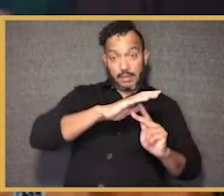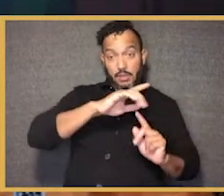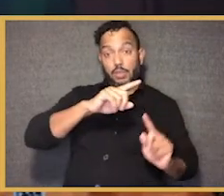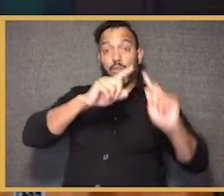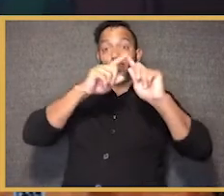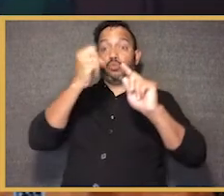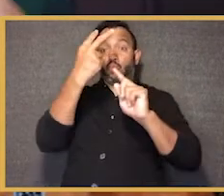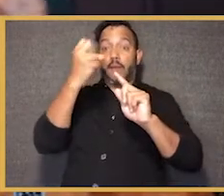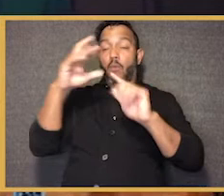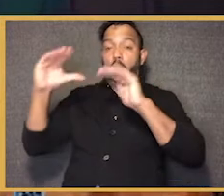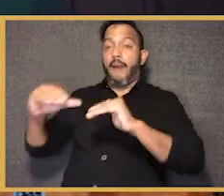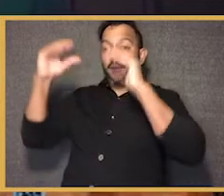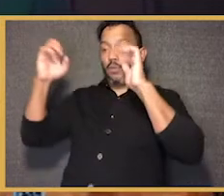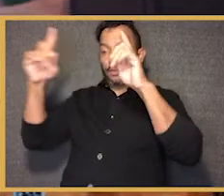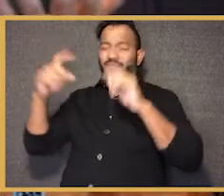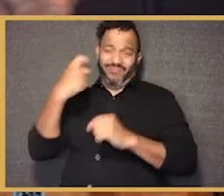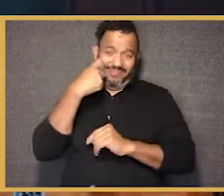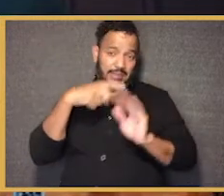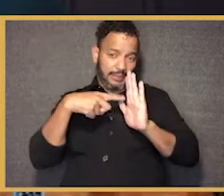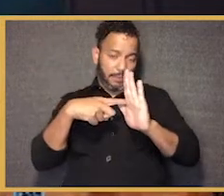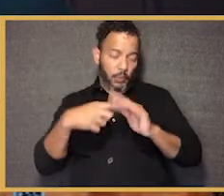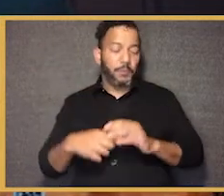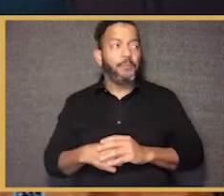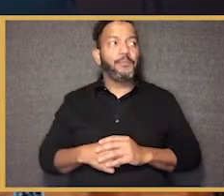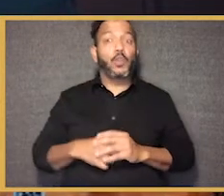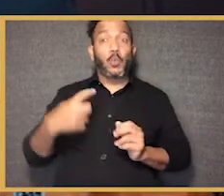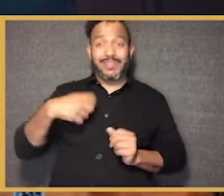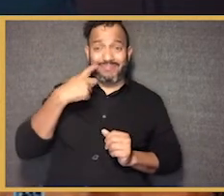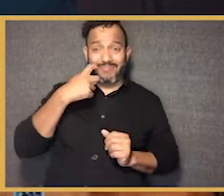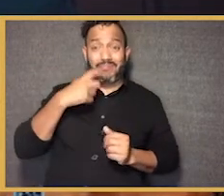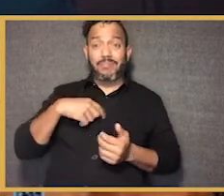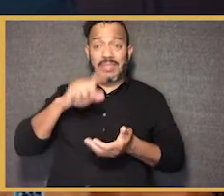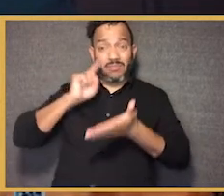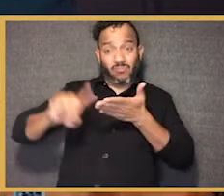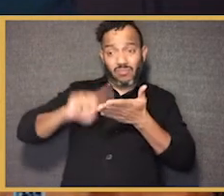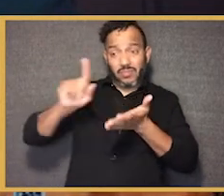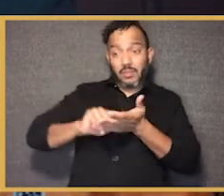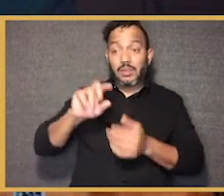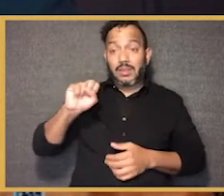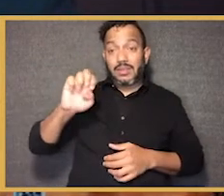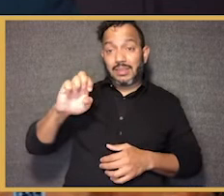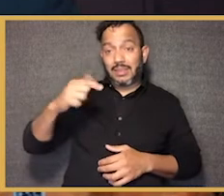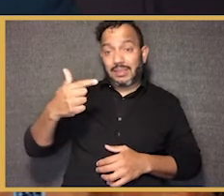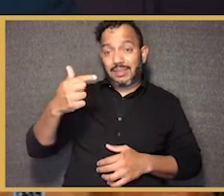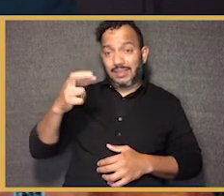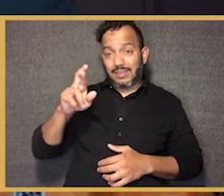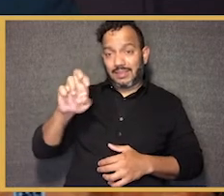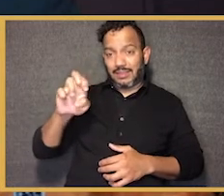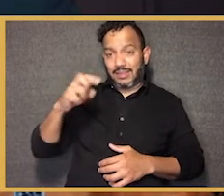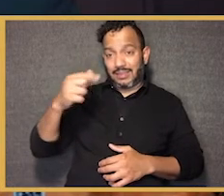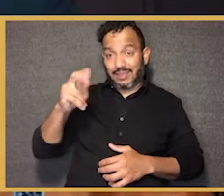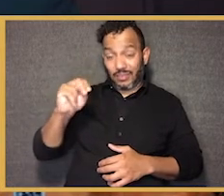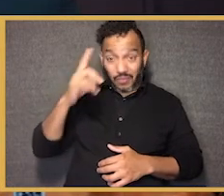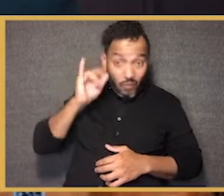and higher ed. Some recent examples. We just published a paper, Segregation